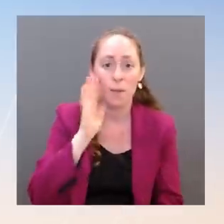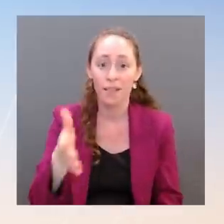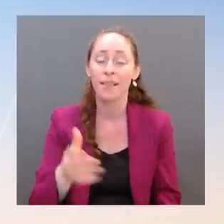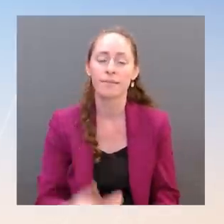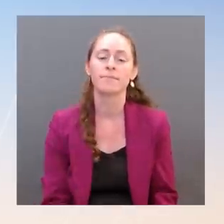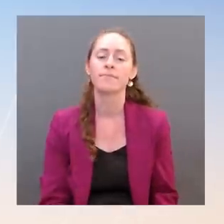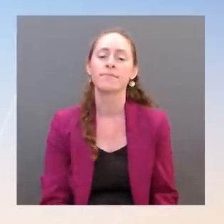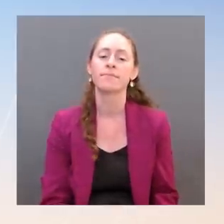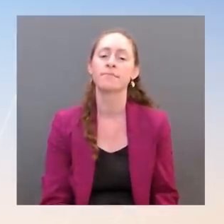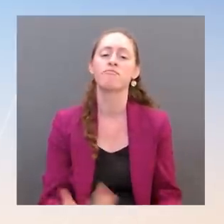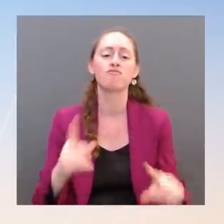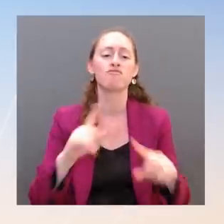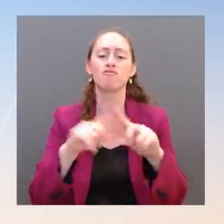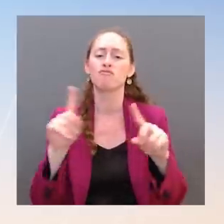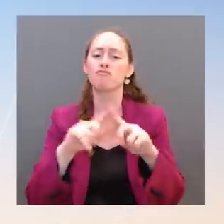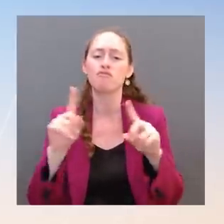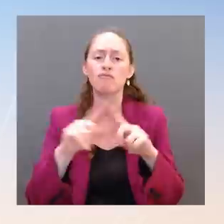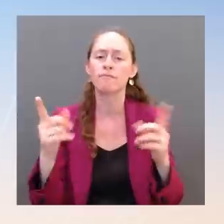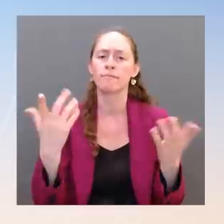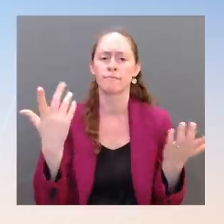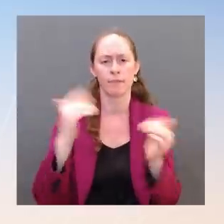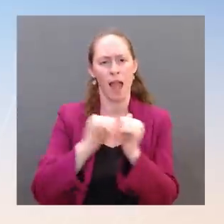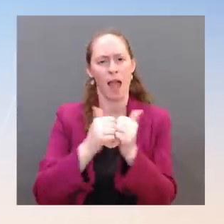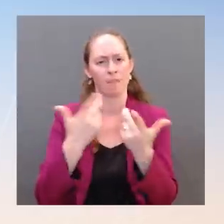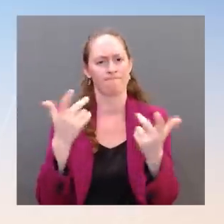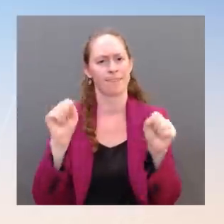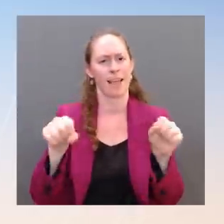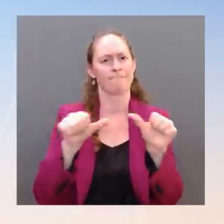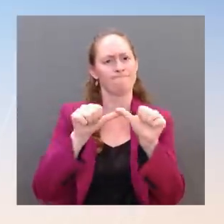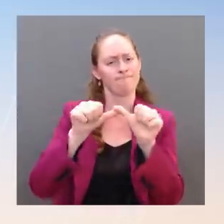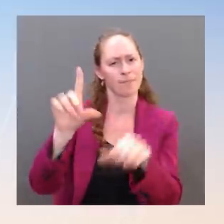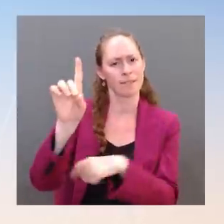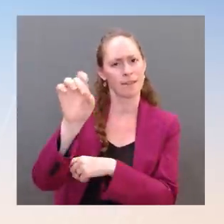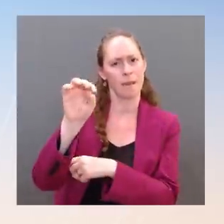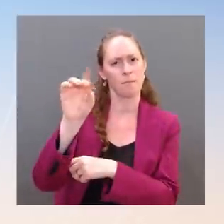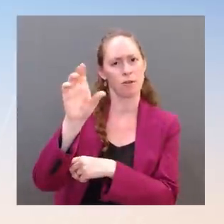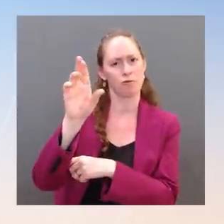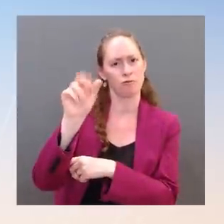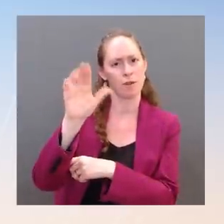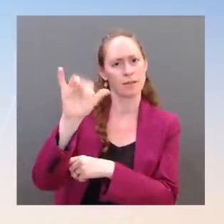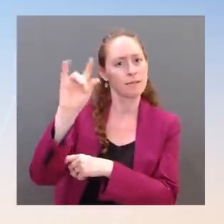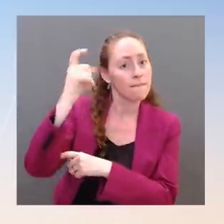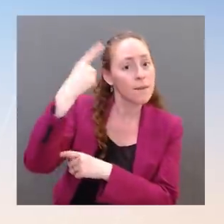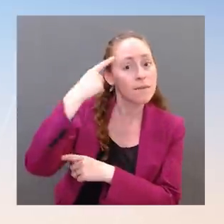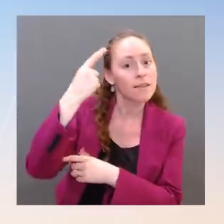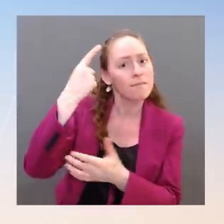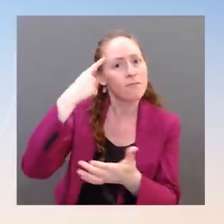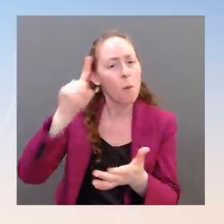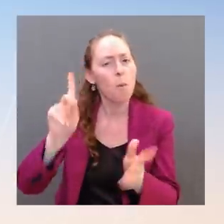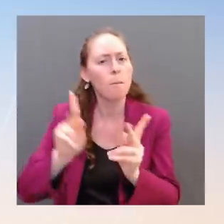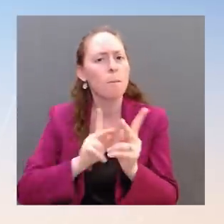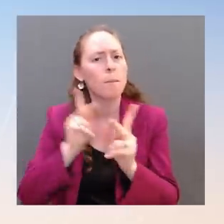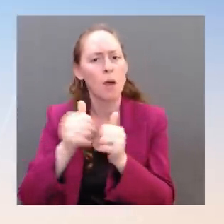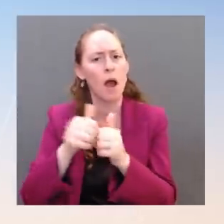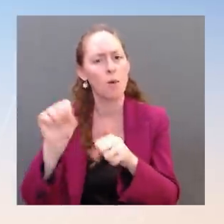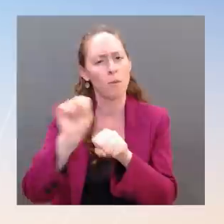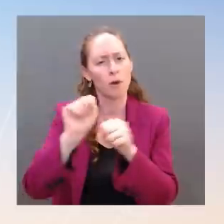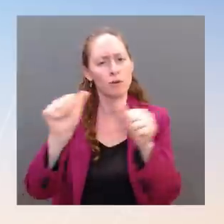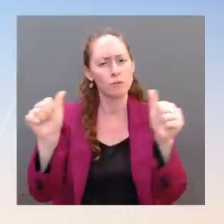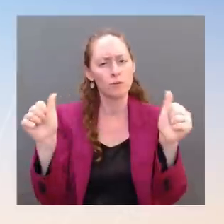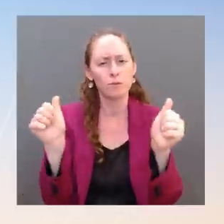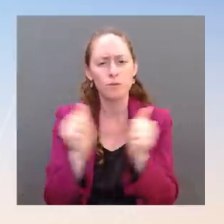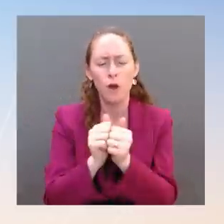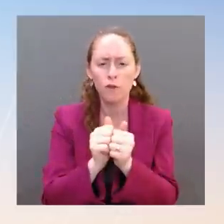working together will defend and uphold the principles of a free and open Indo-Pacific. While he's in Tokyo,